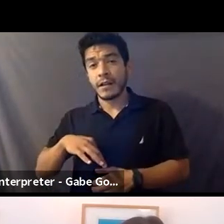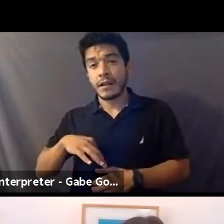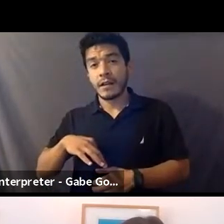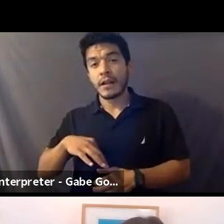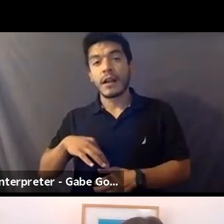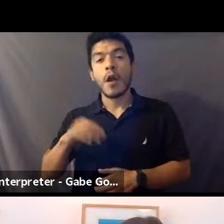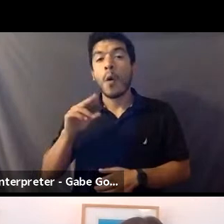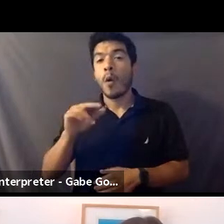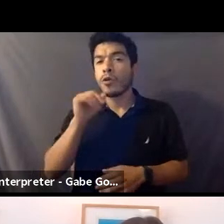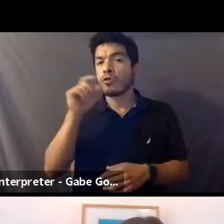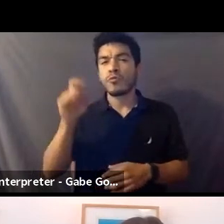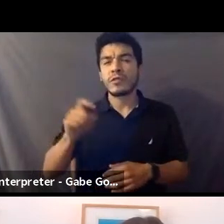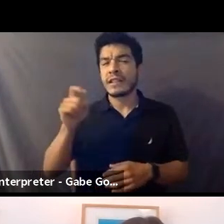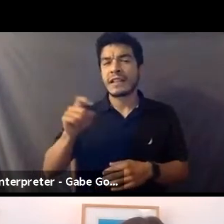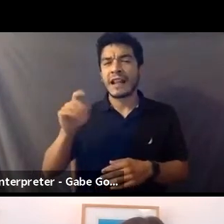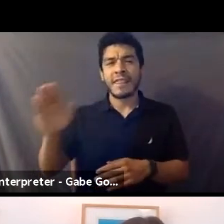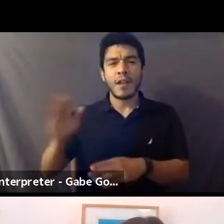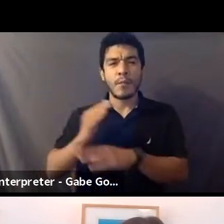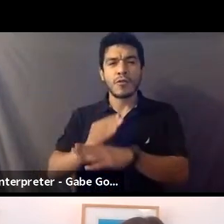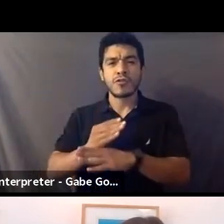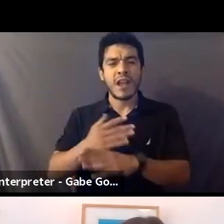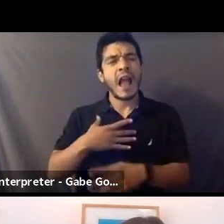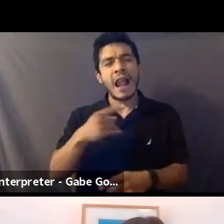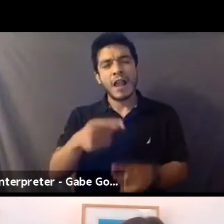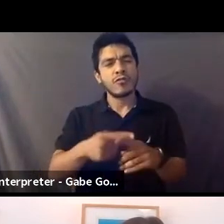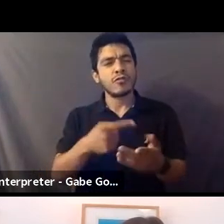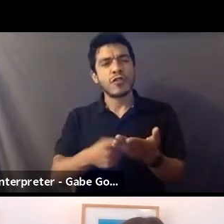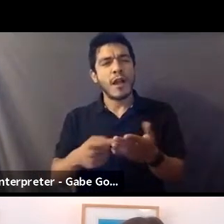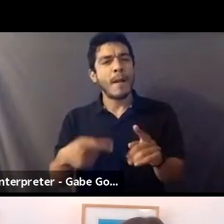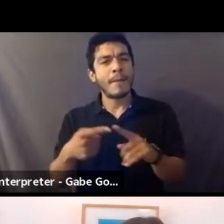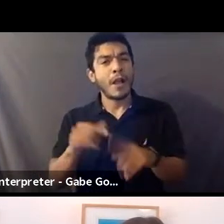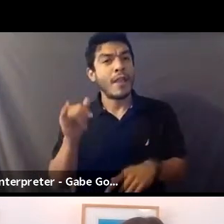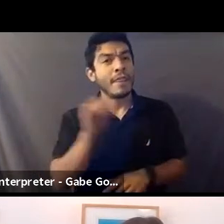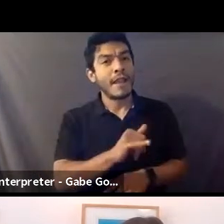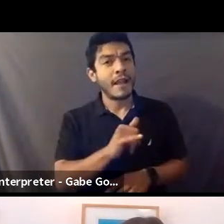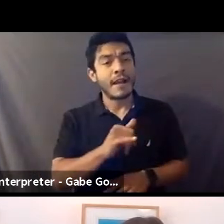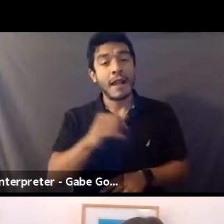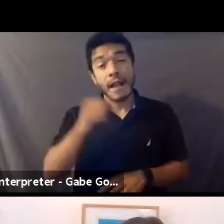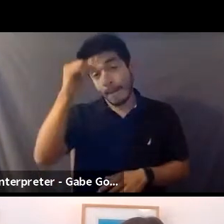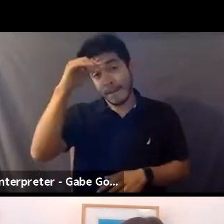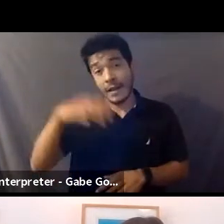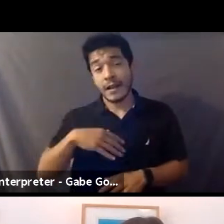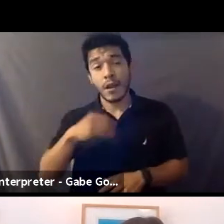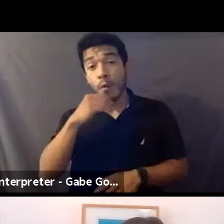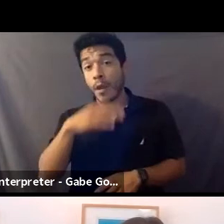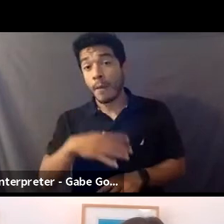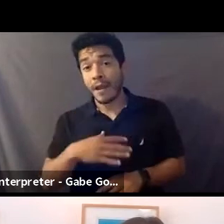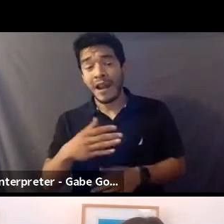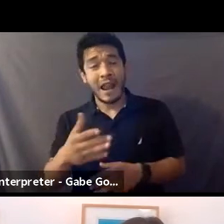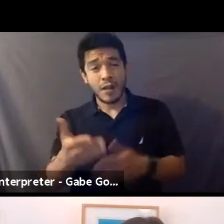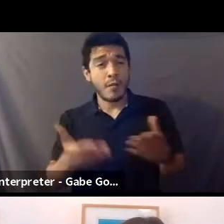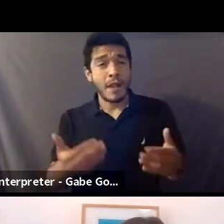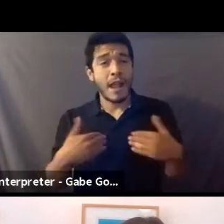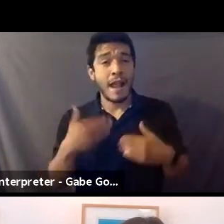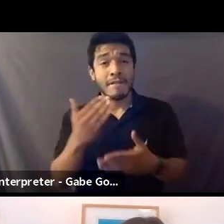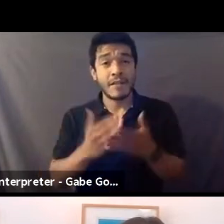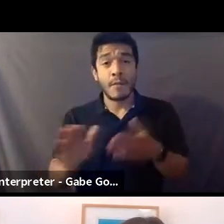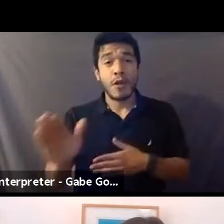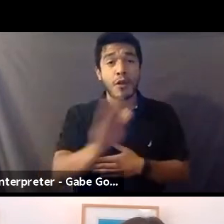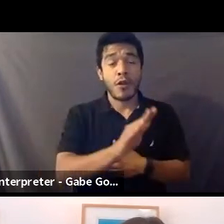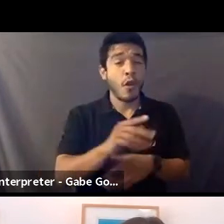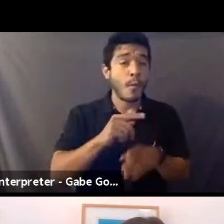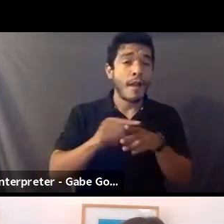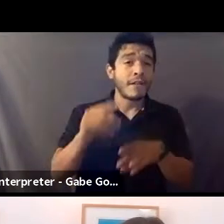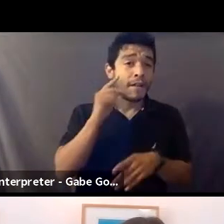or don't need the protection. I'd like you to talk about that men, women, and you may even have some, uh, of your own professional